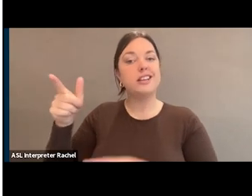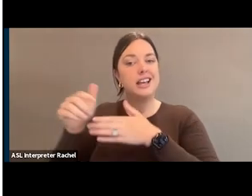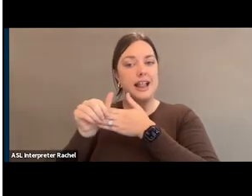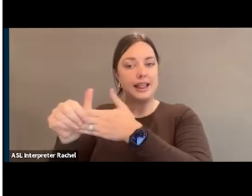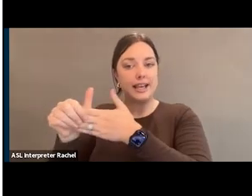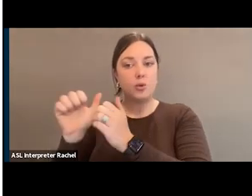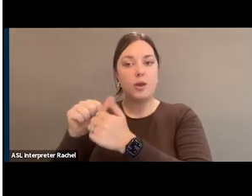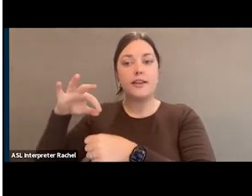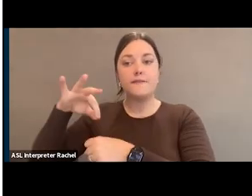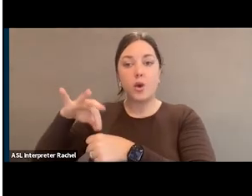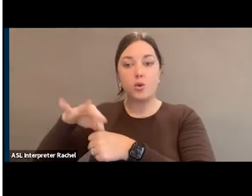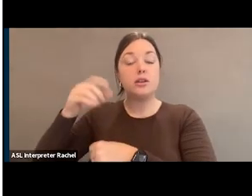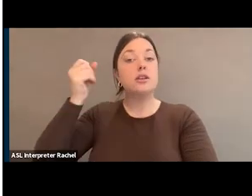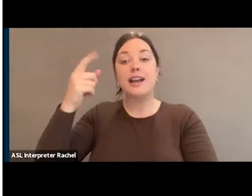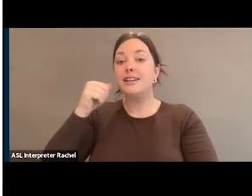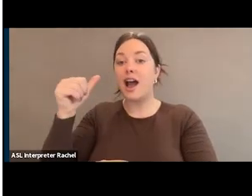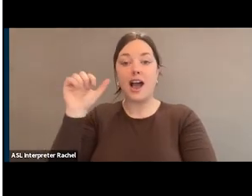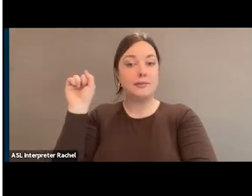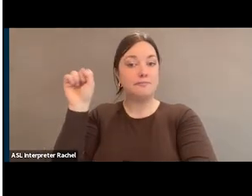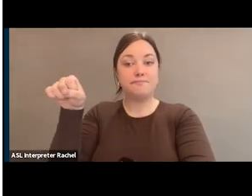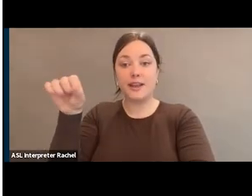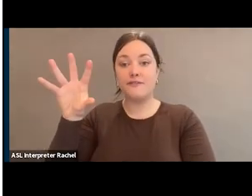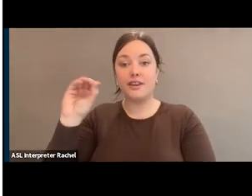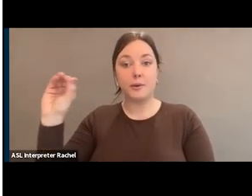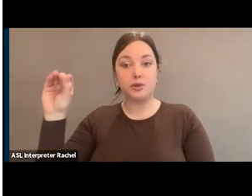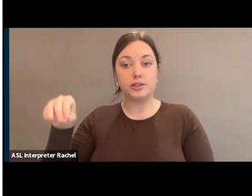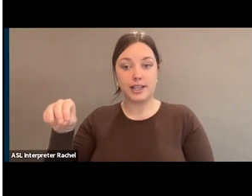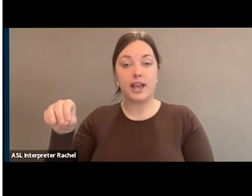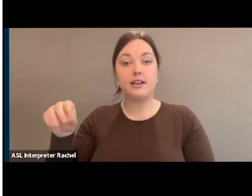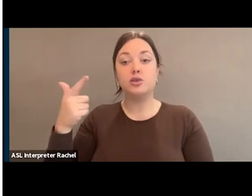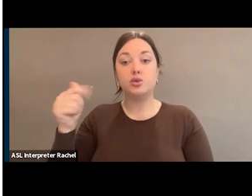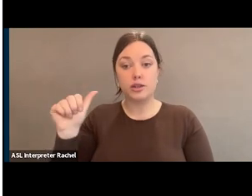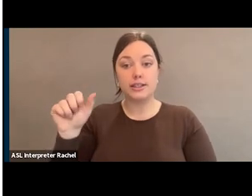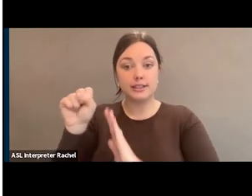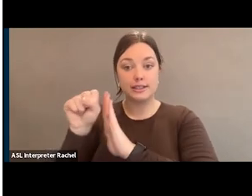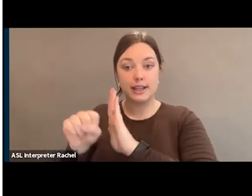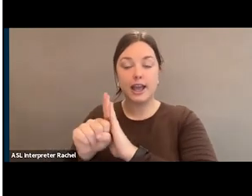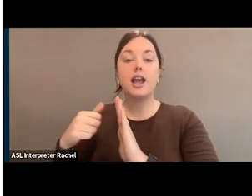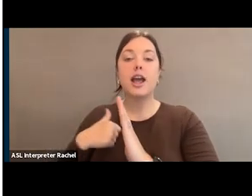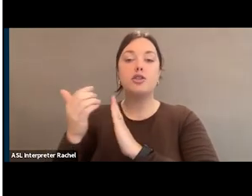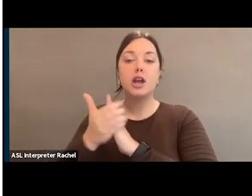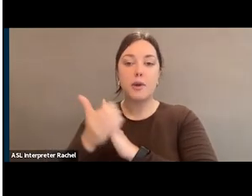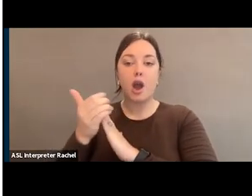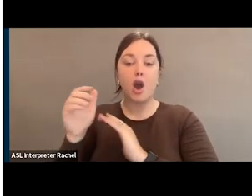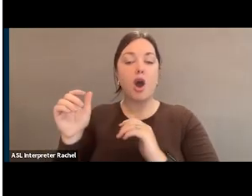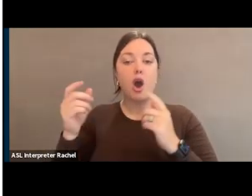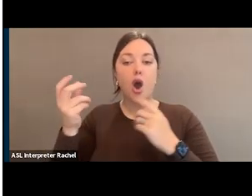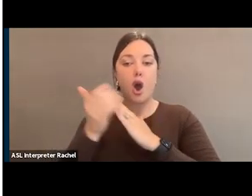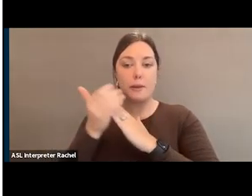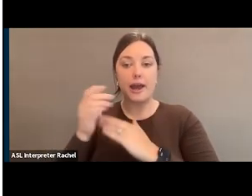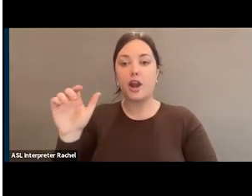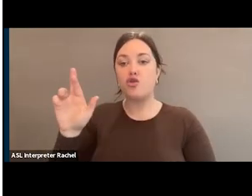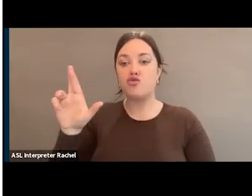votes, but because he didn't reach the 50% point in Georgia, that triggers an automatic runoff, which will happen on December